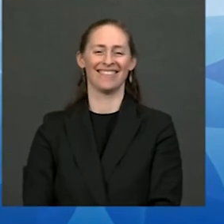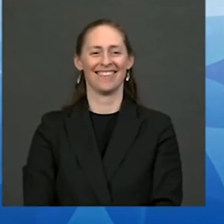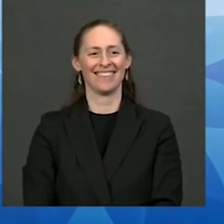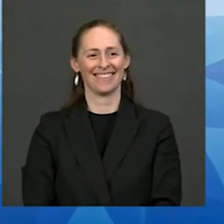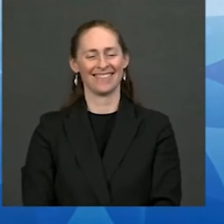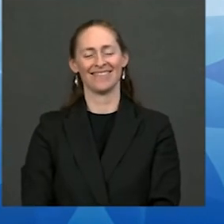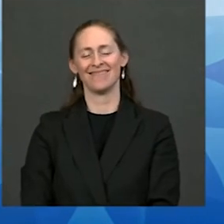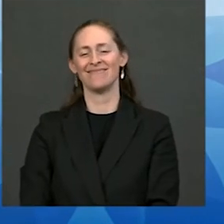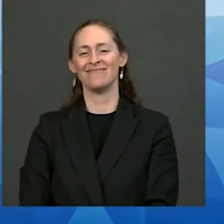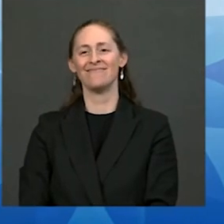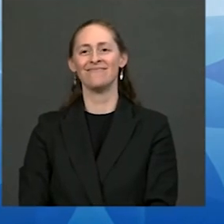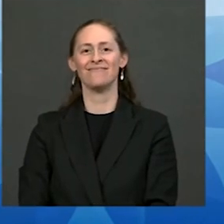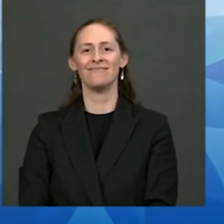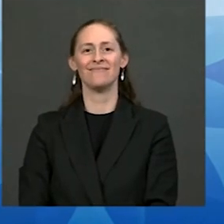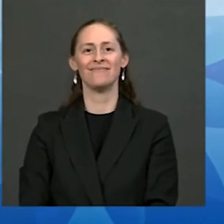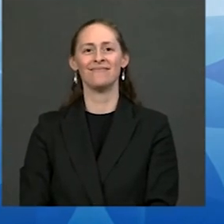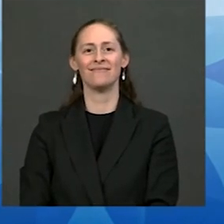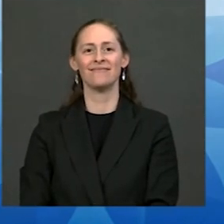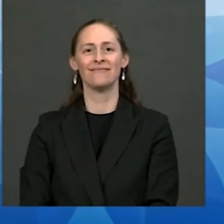all right